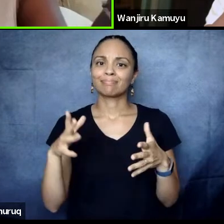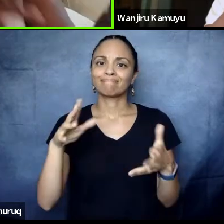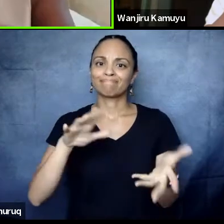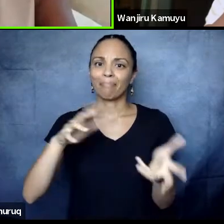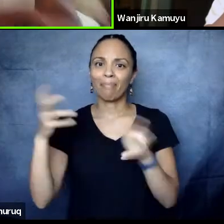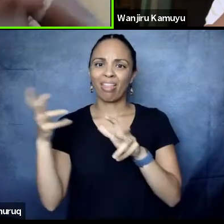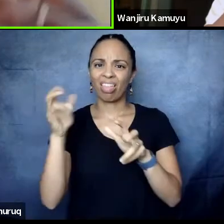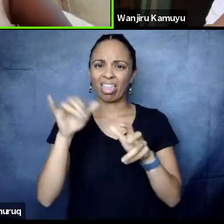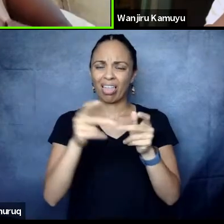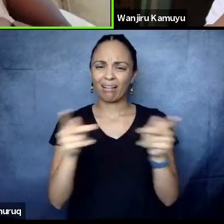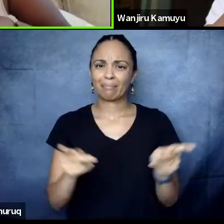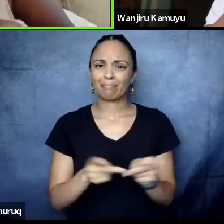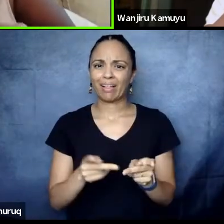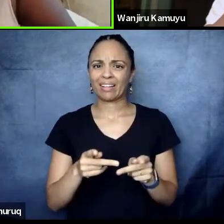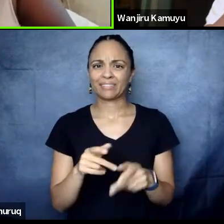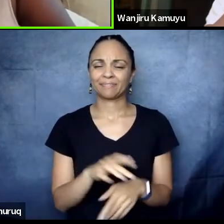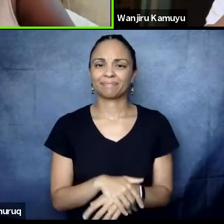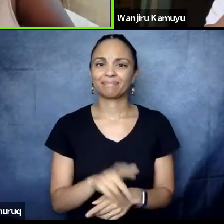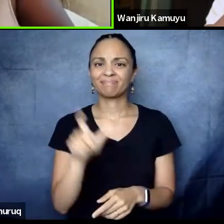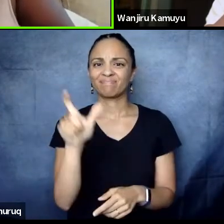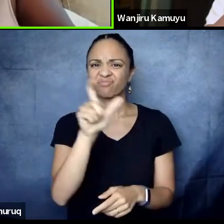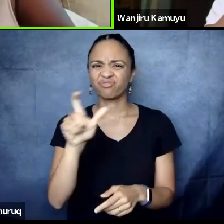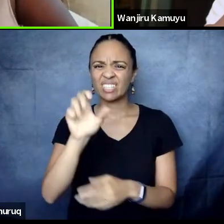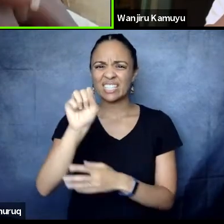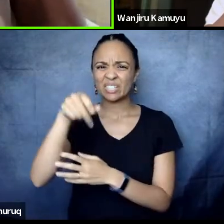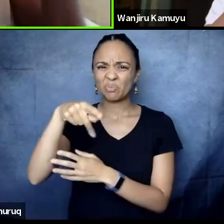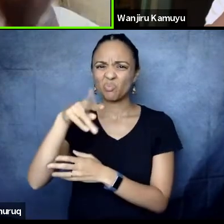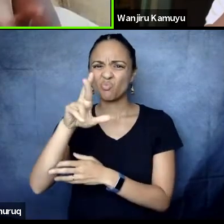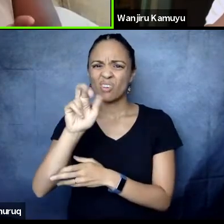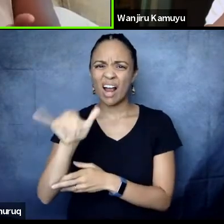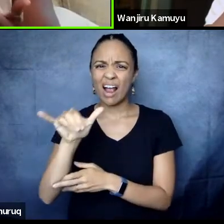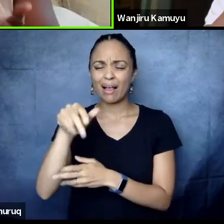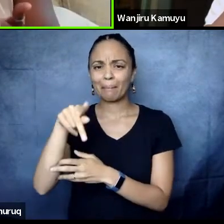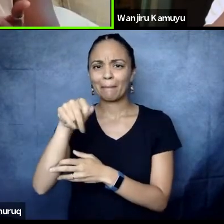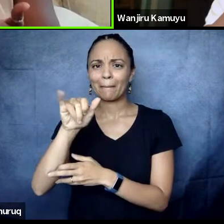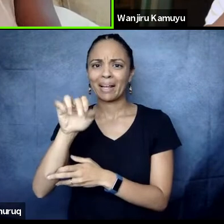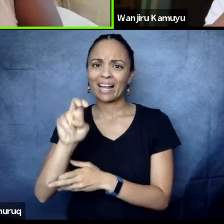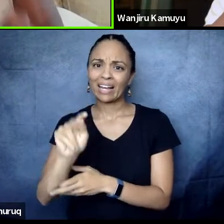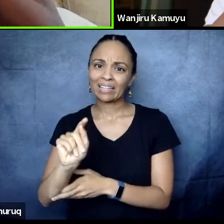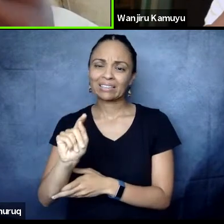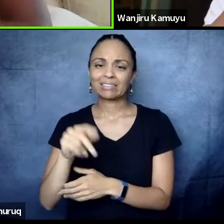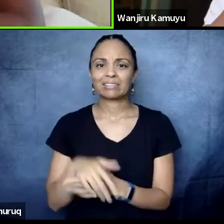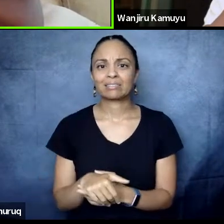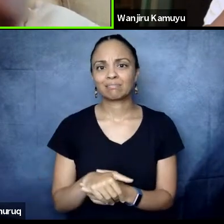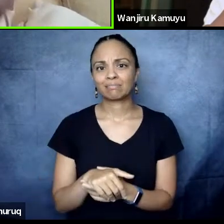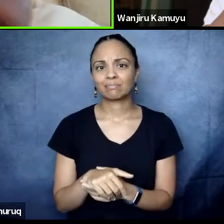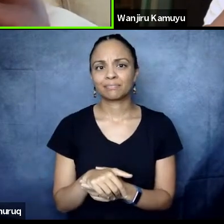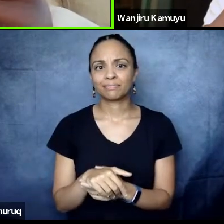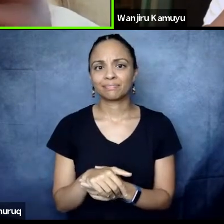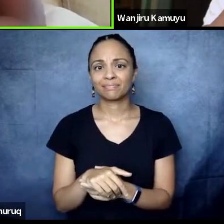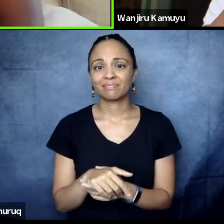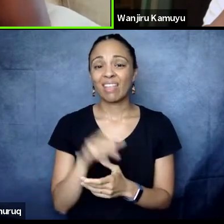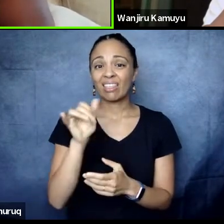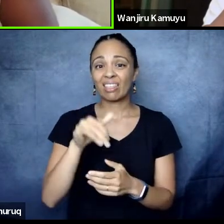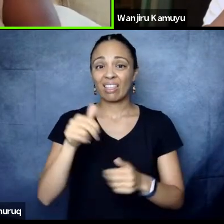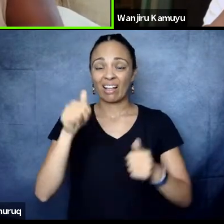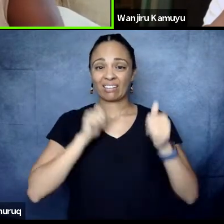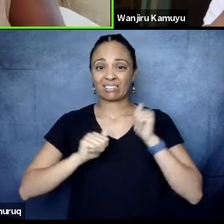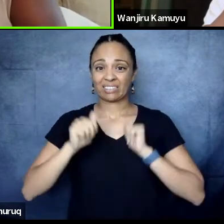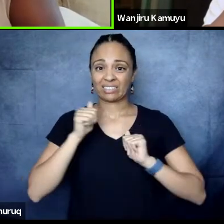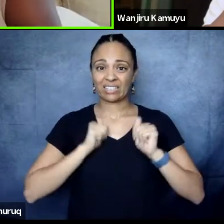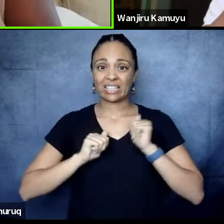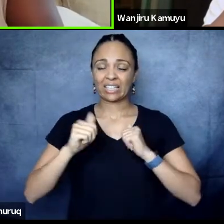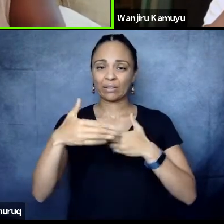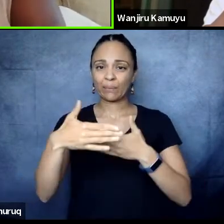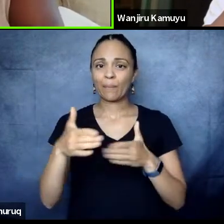And so they try to recover a lot of the artifacts that are at his memorial. And so the theater has art room where they take